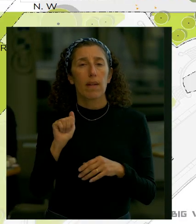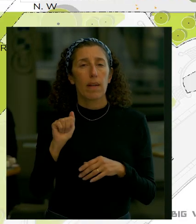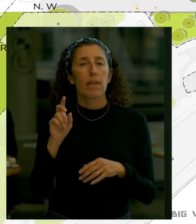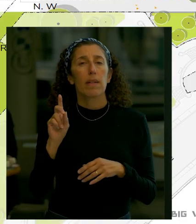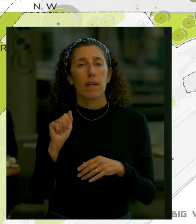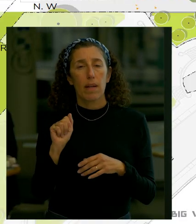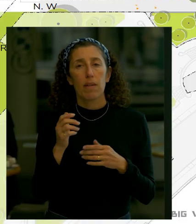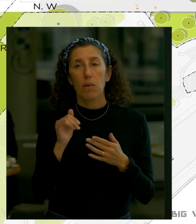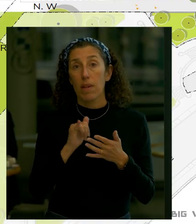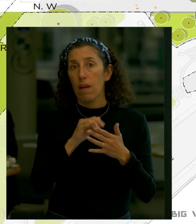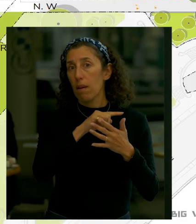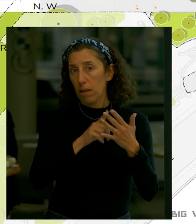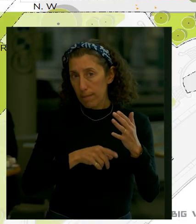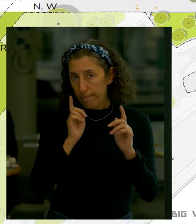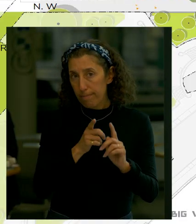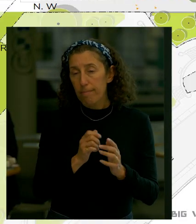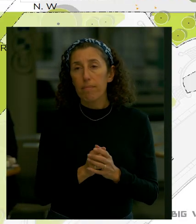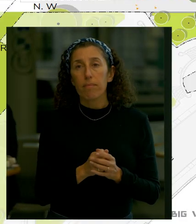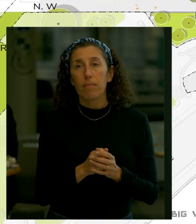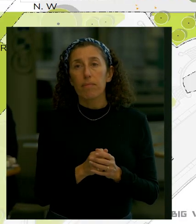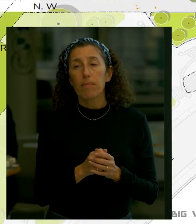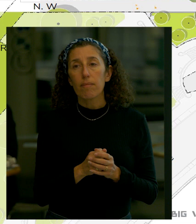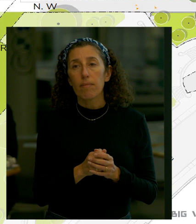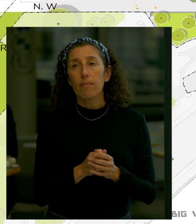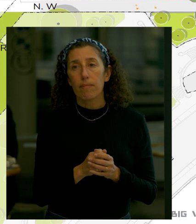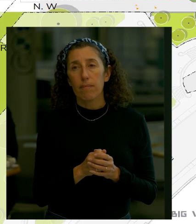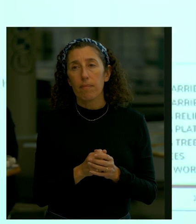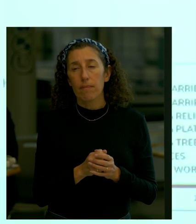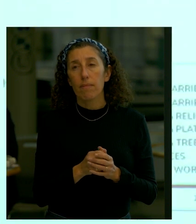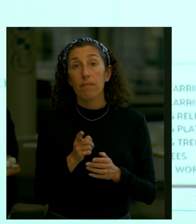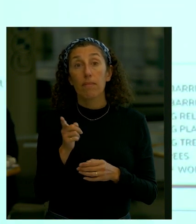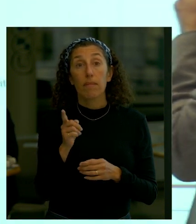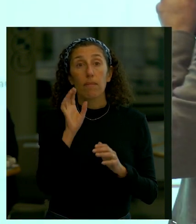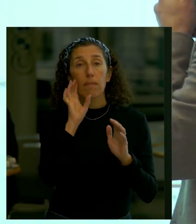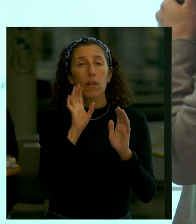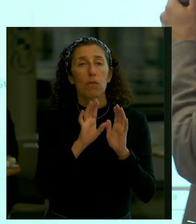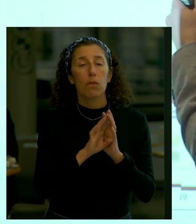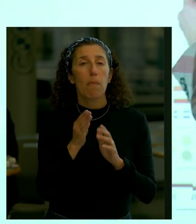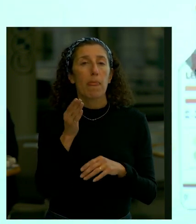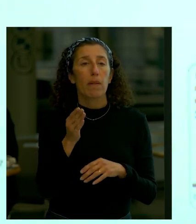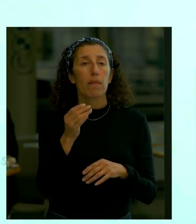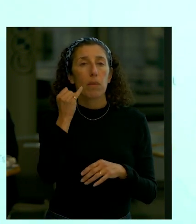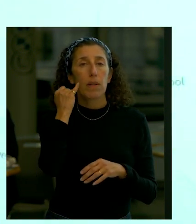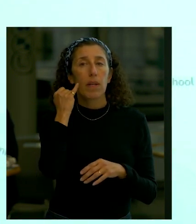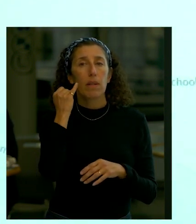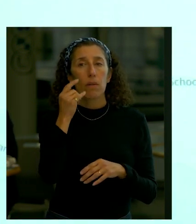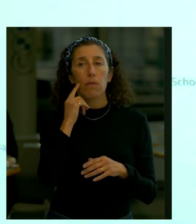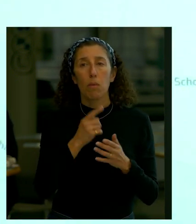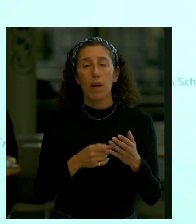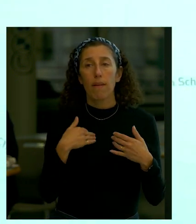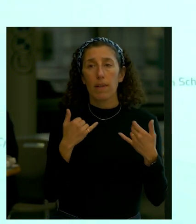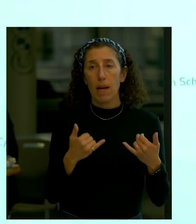so this is the project in bird's eye view as currently conceived you can see this is the existing